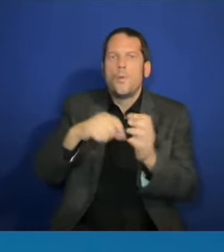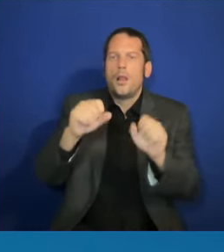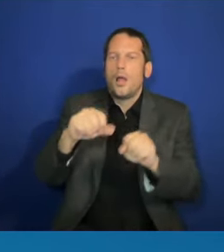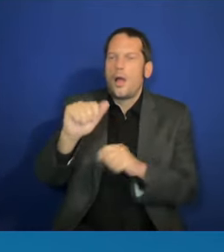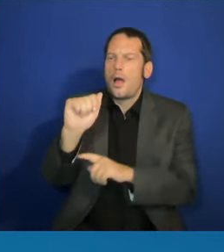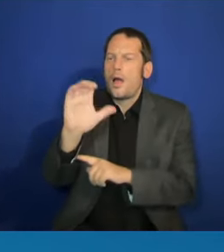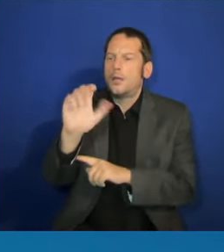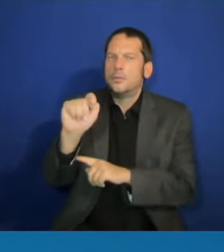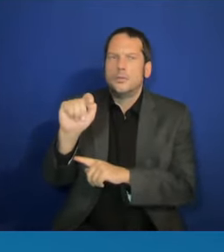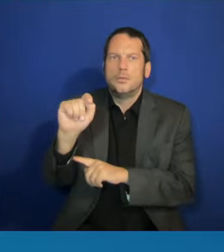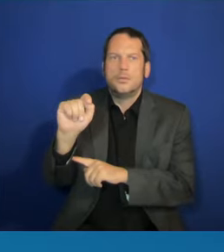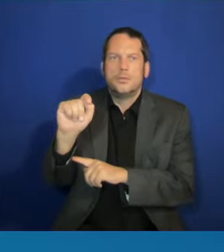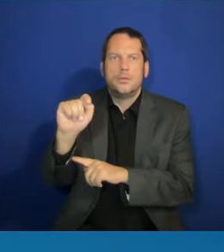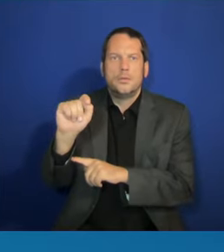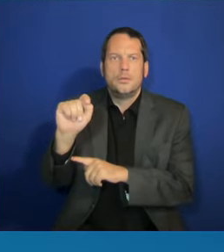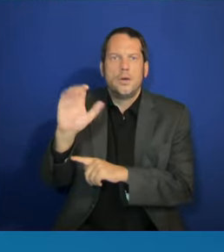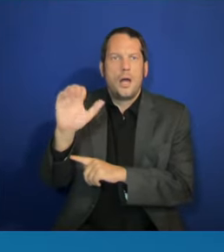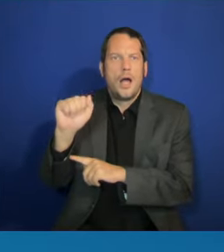Come on.